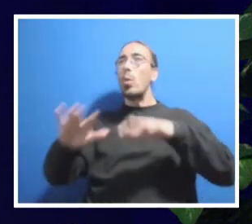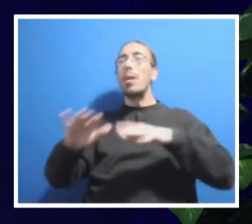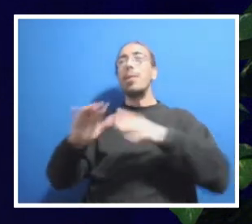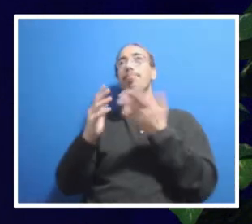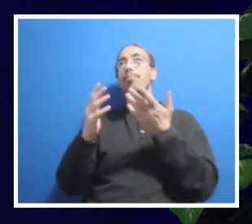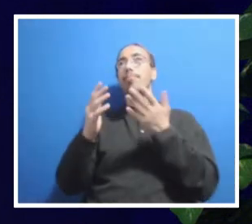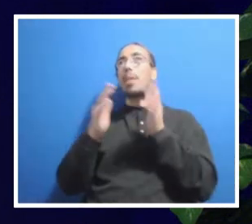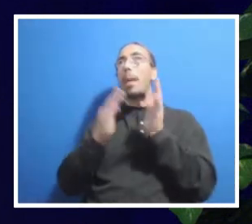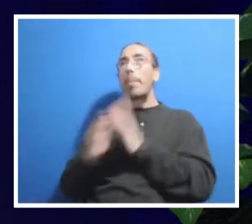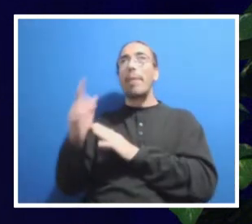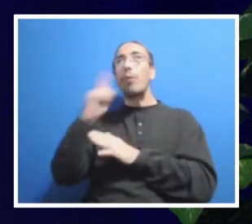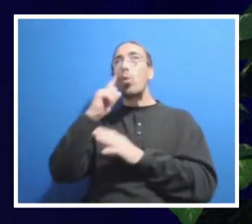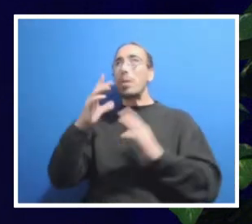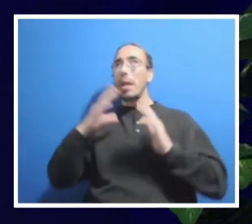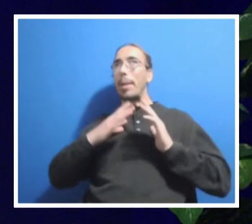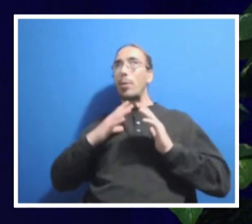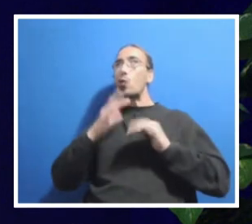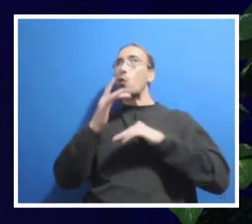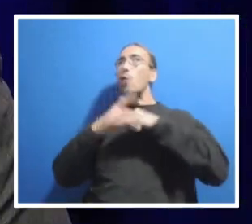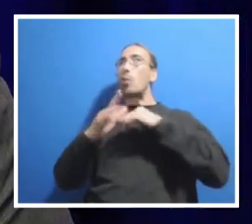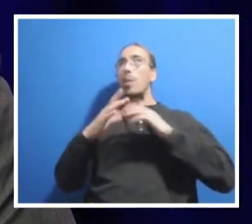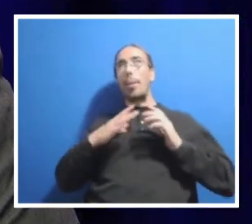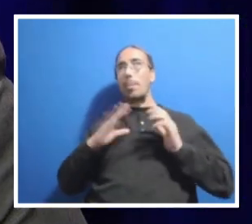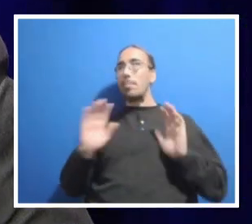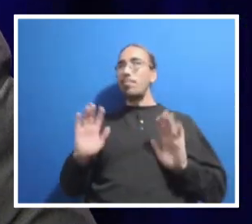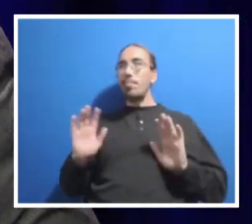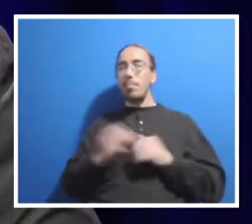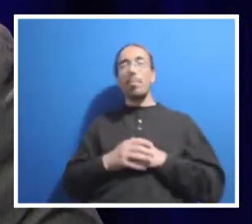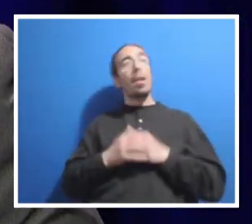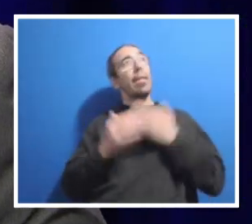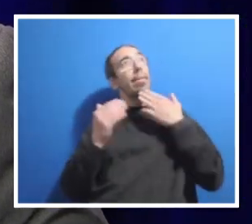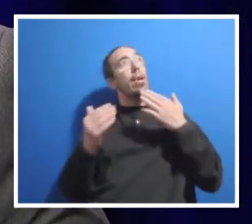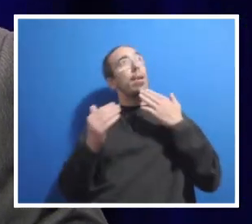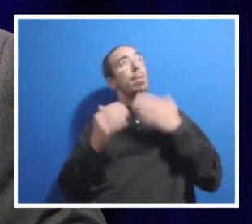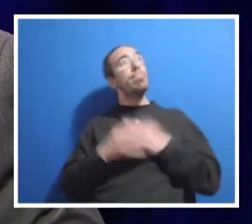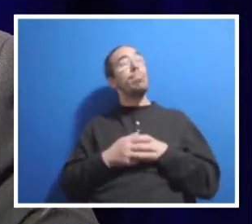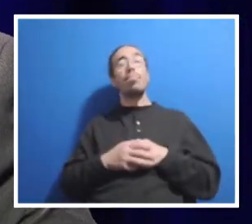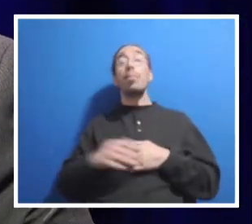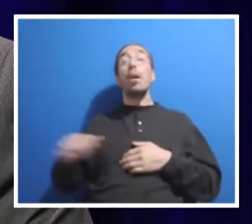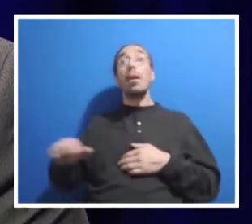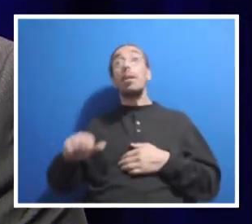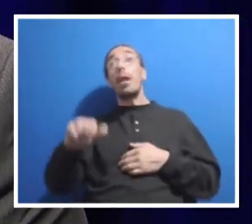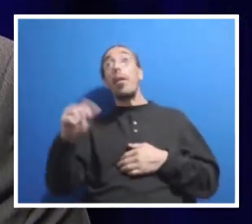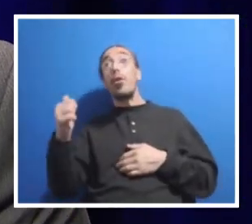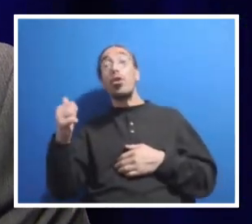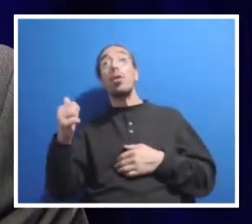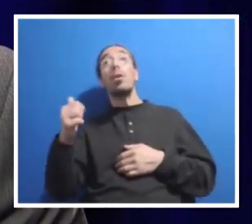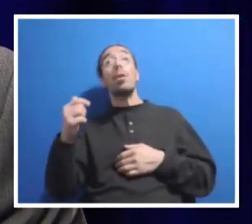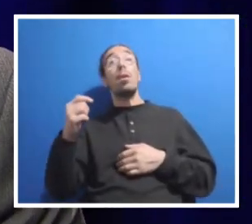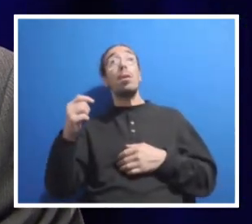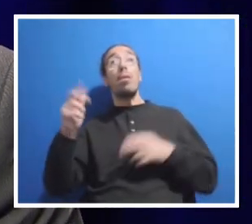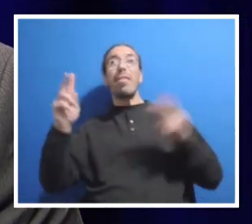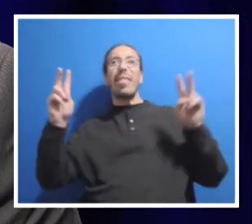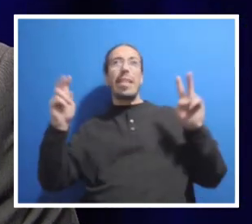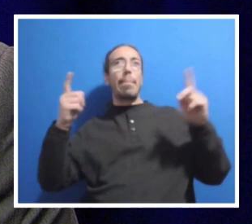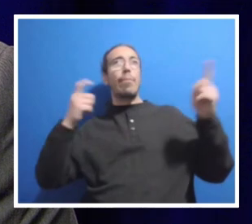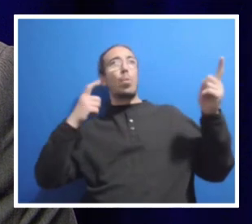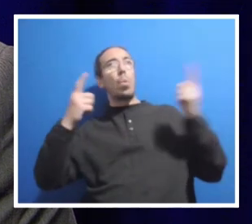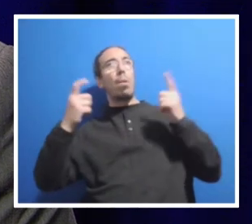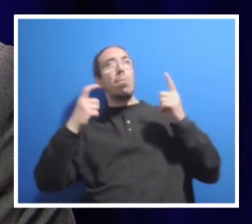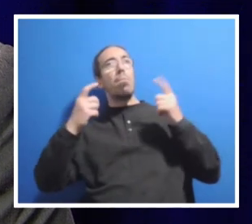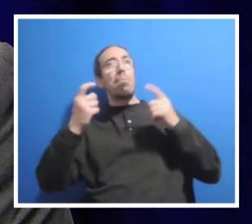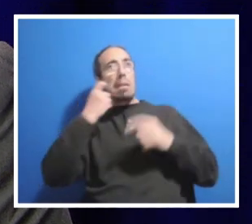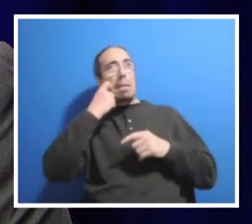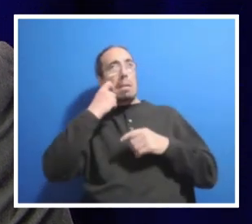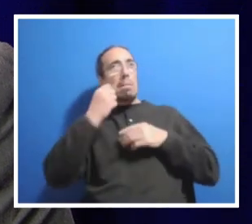in that regard. Okay. Thank you very much. And we've had another reoccurring theme amongst the questions submitted to us. And that